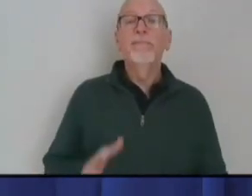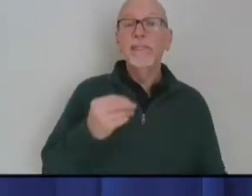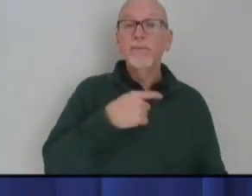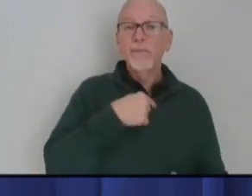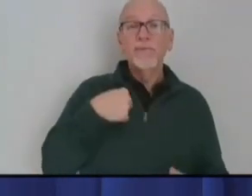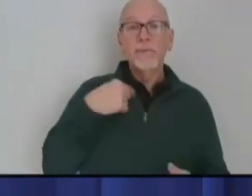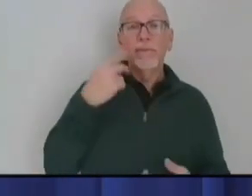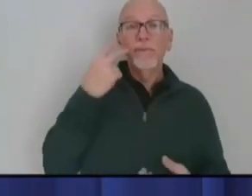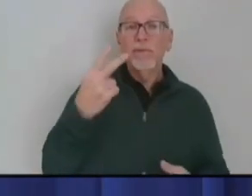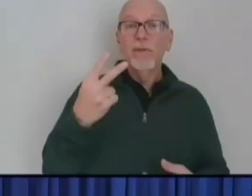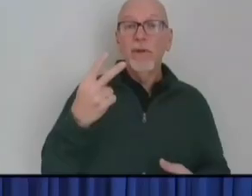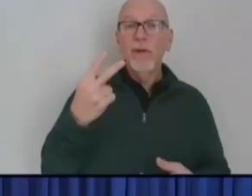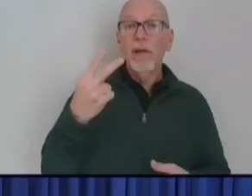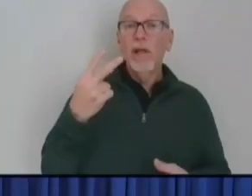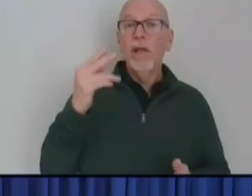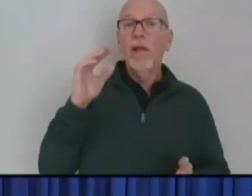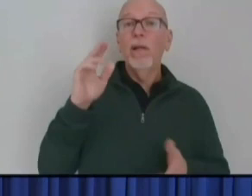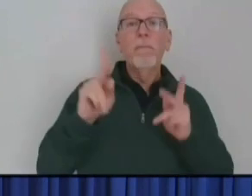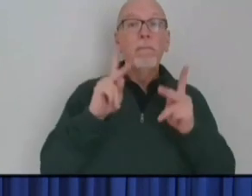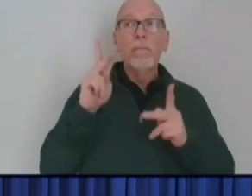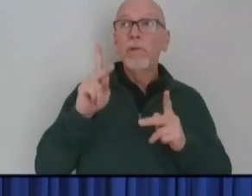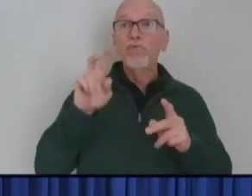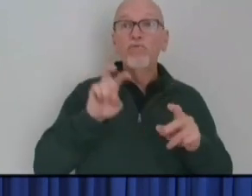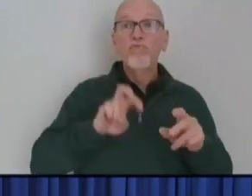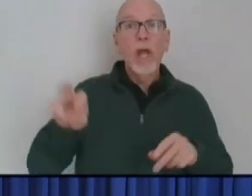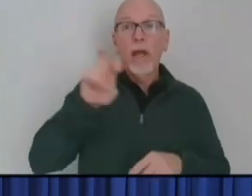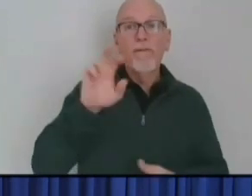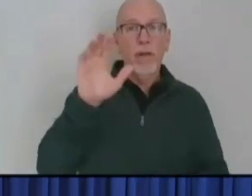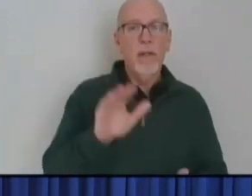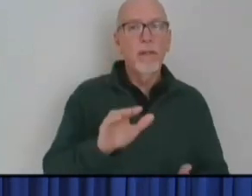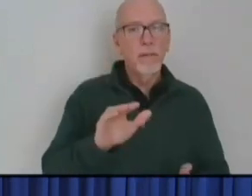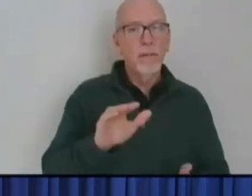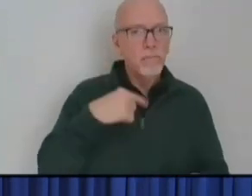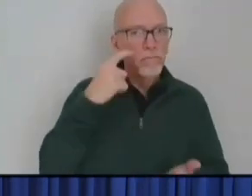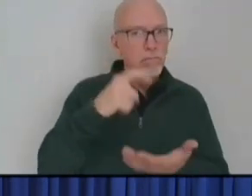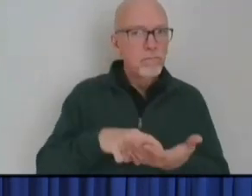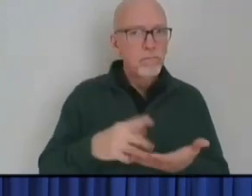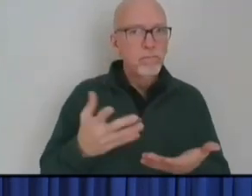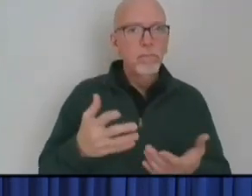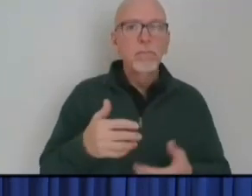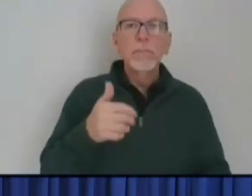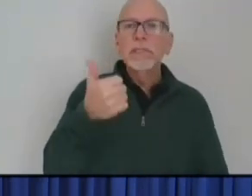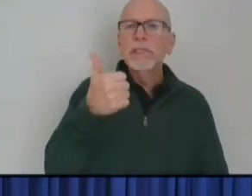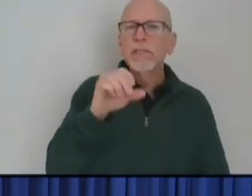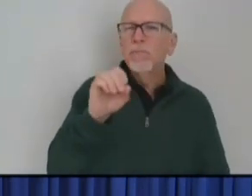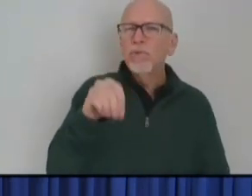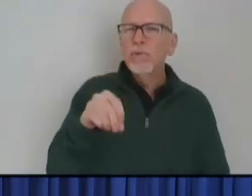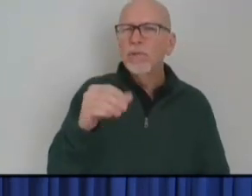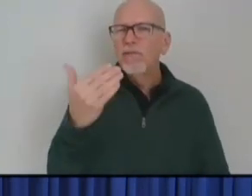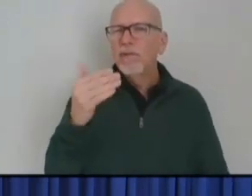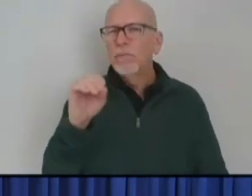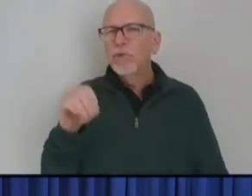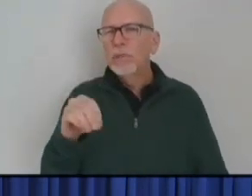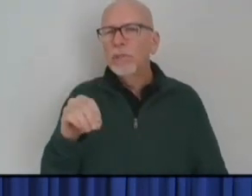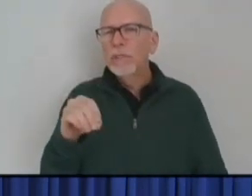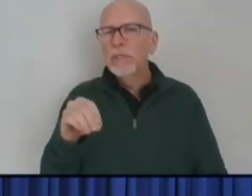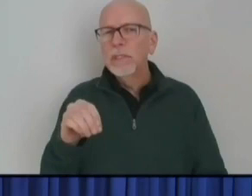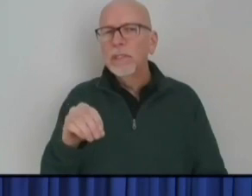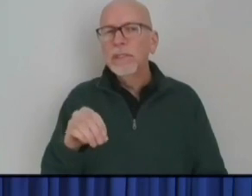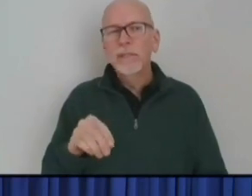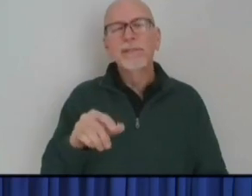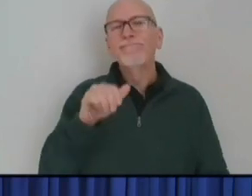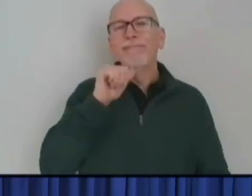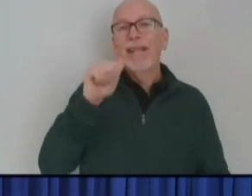a little tick down in mobility, but, I mean, 10 or 15 percent did make,